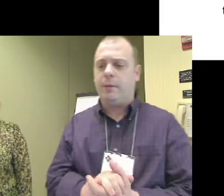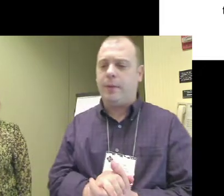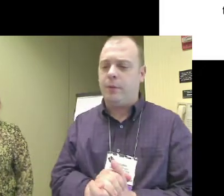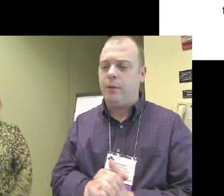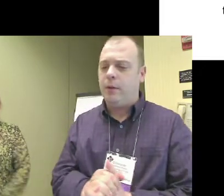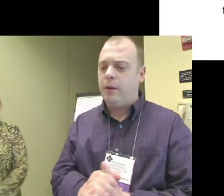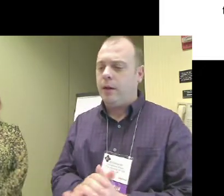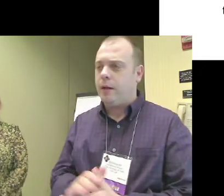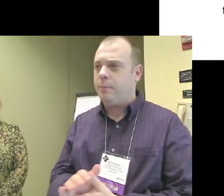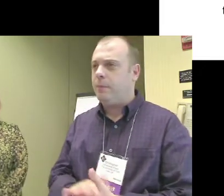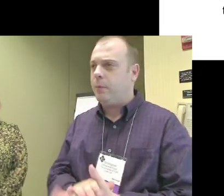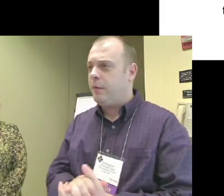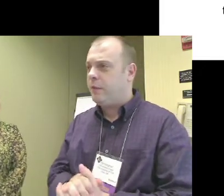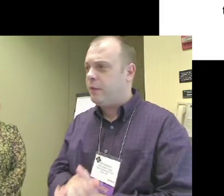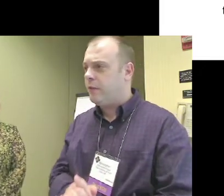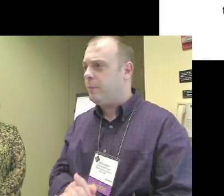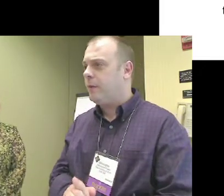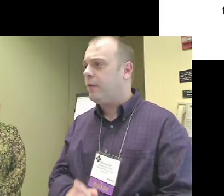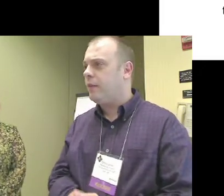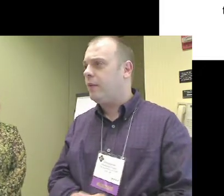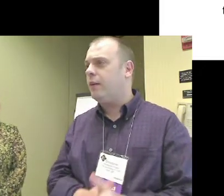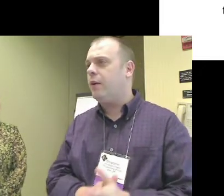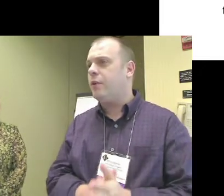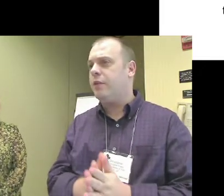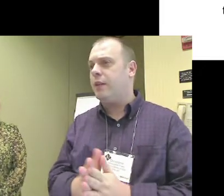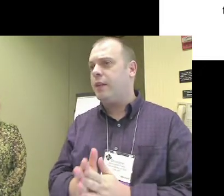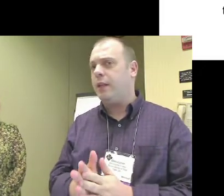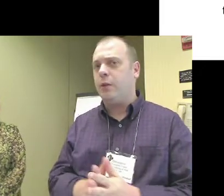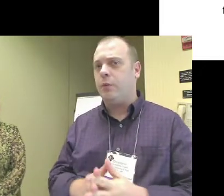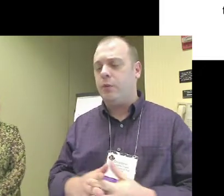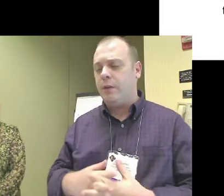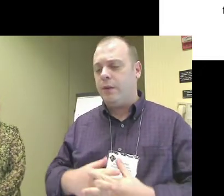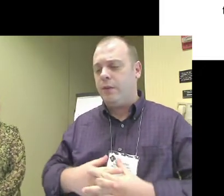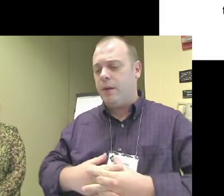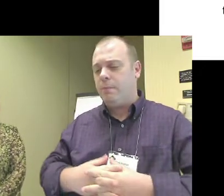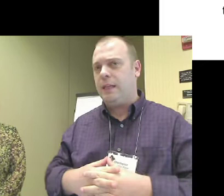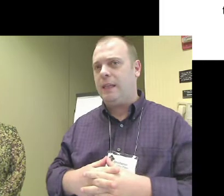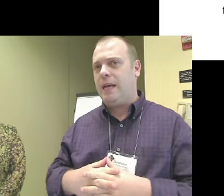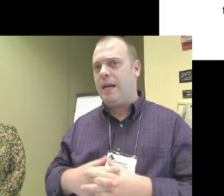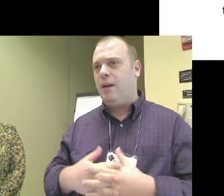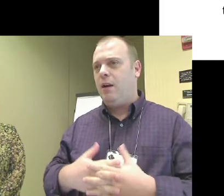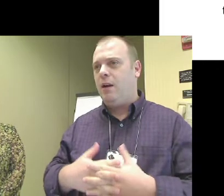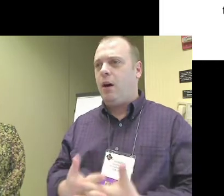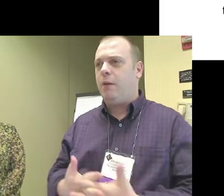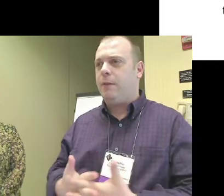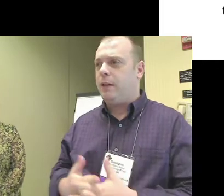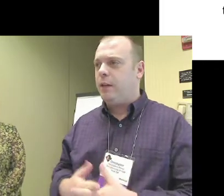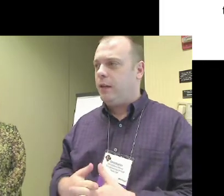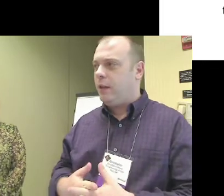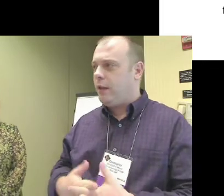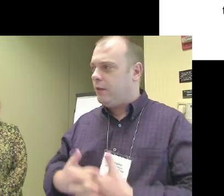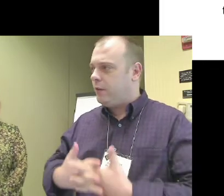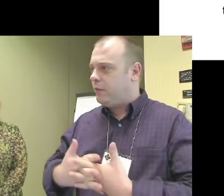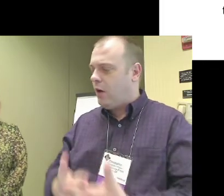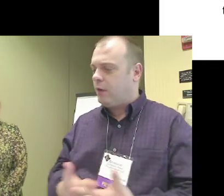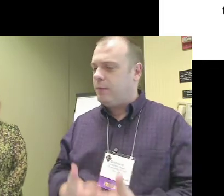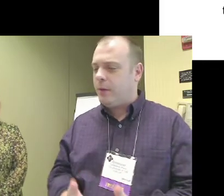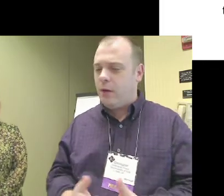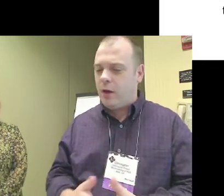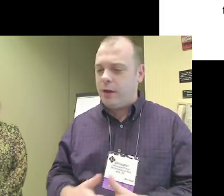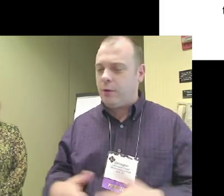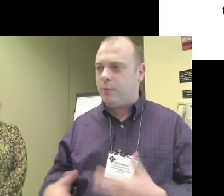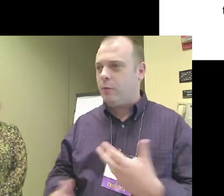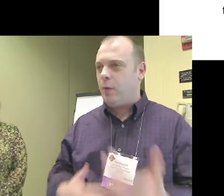talking a little bit about people with physical disabilities and the technologies that they use. Now, this is something that often isn't